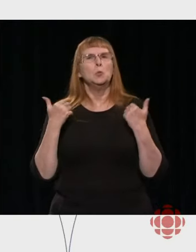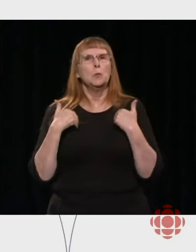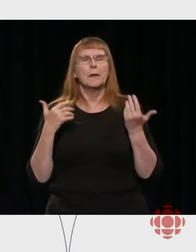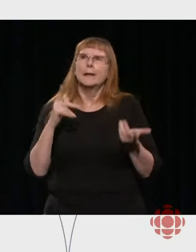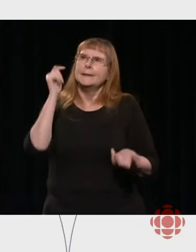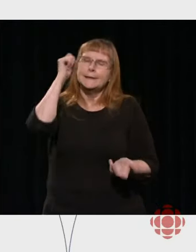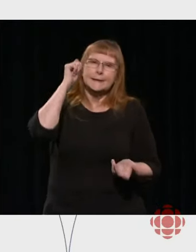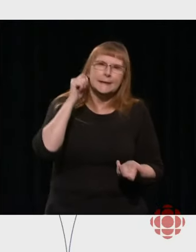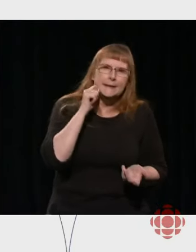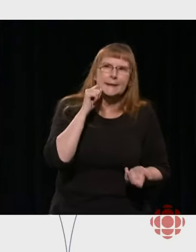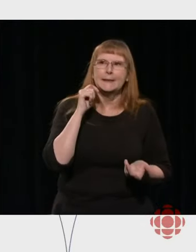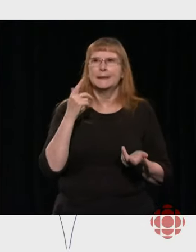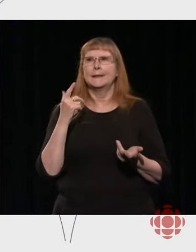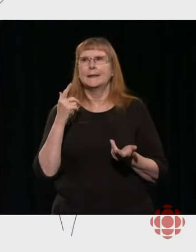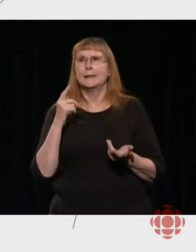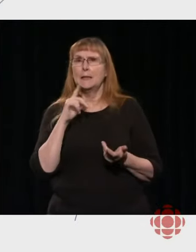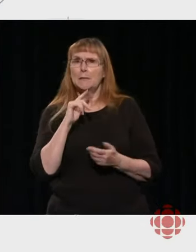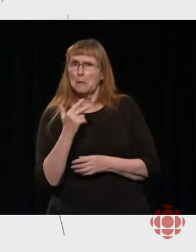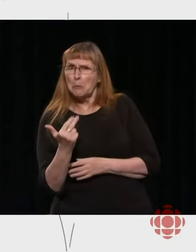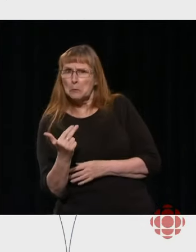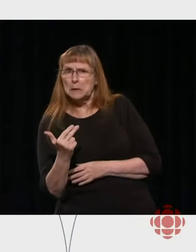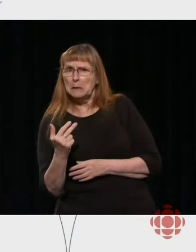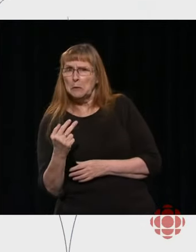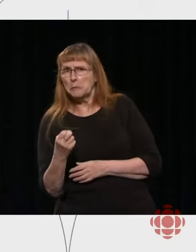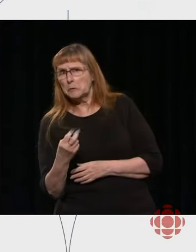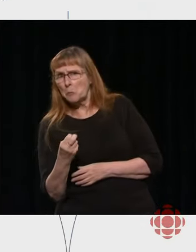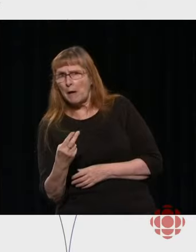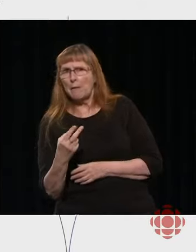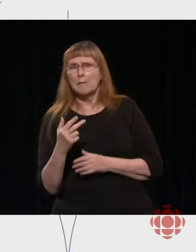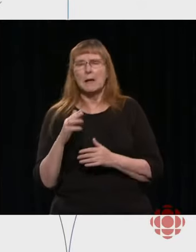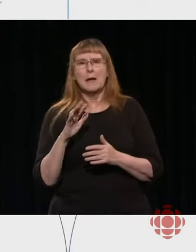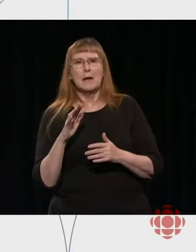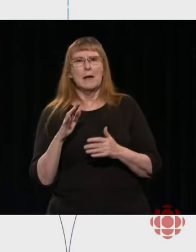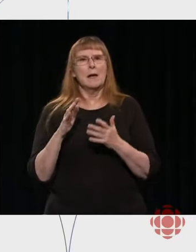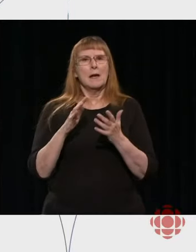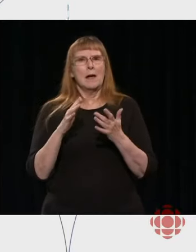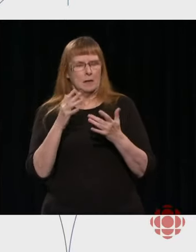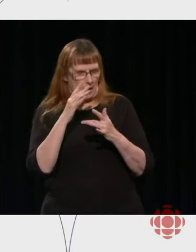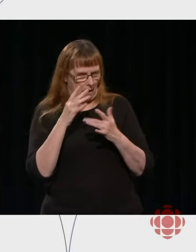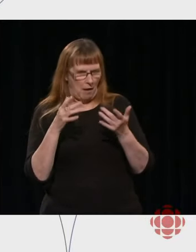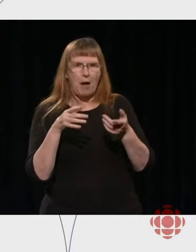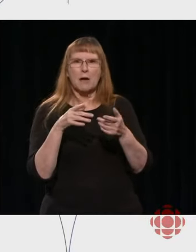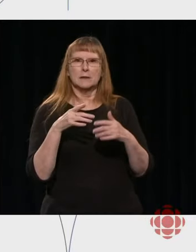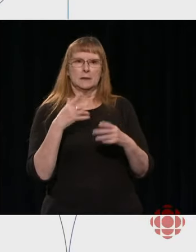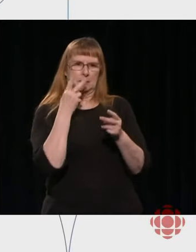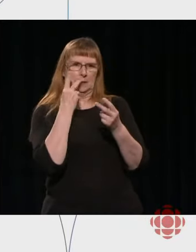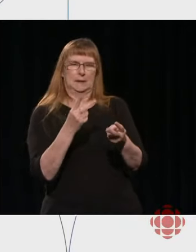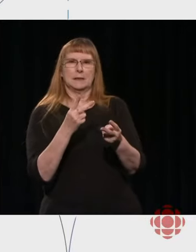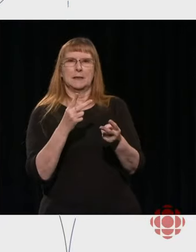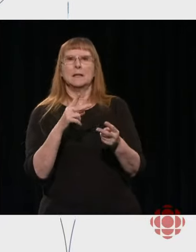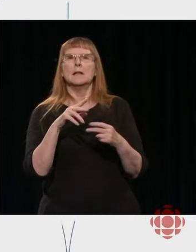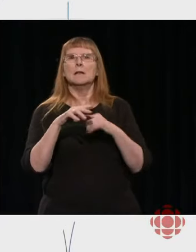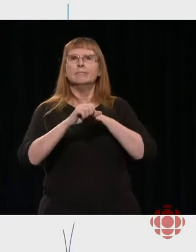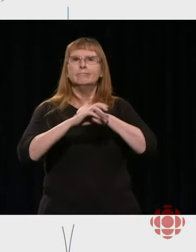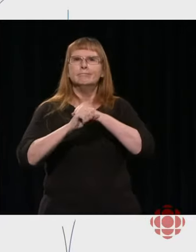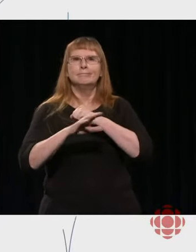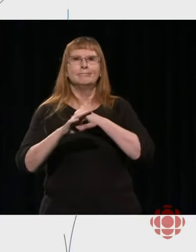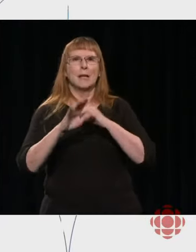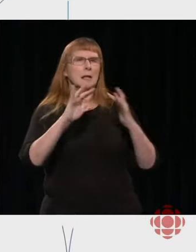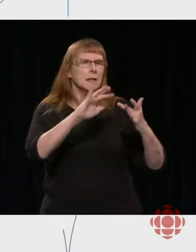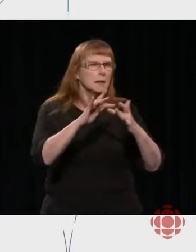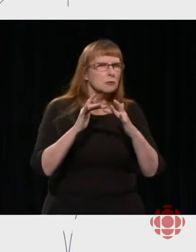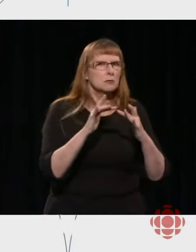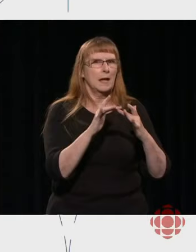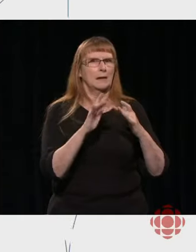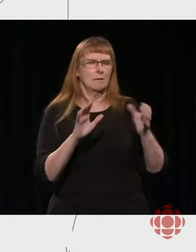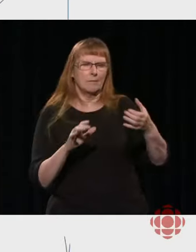teens, of our preteens, who are, as Michelle said, discovering media in completely different ways than they might have done when they were